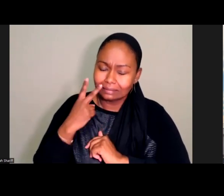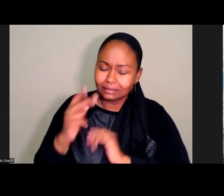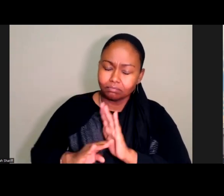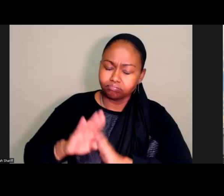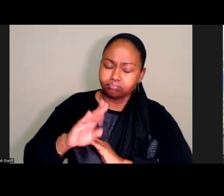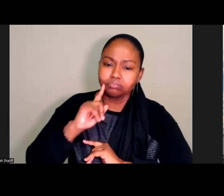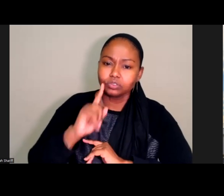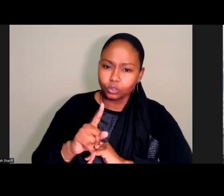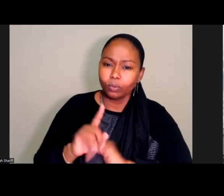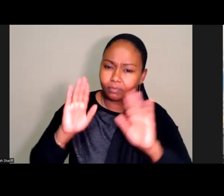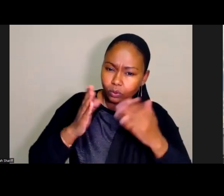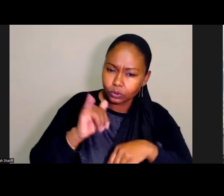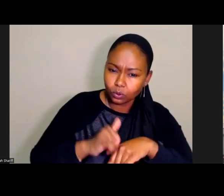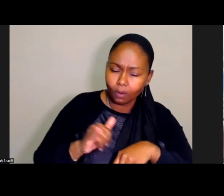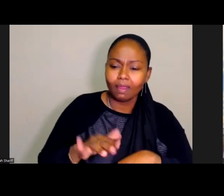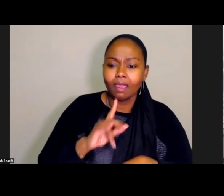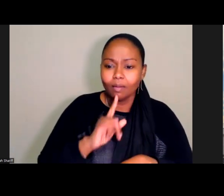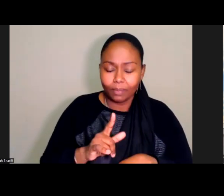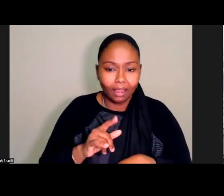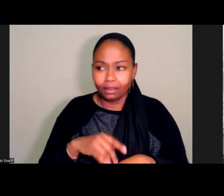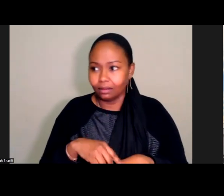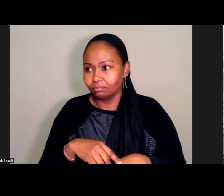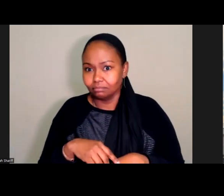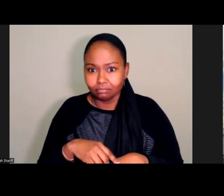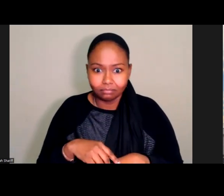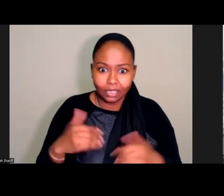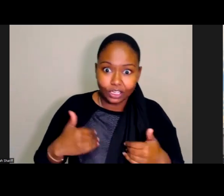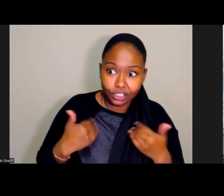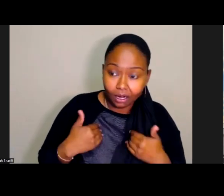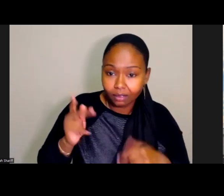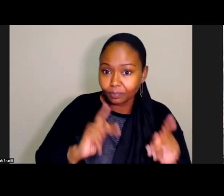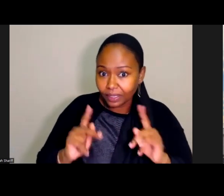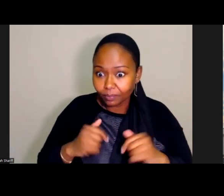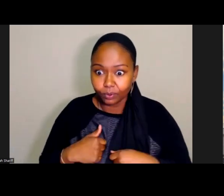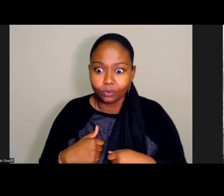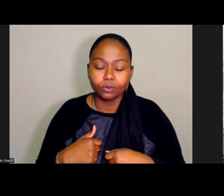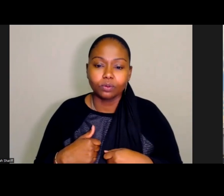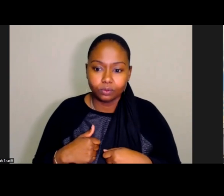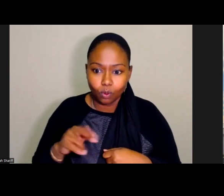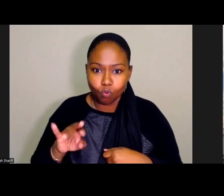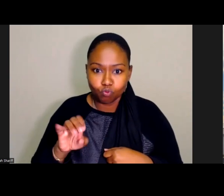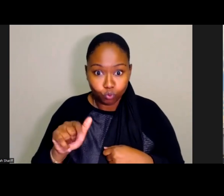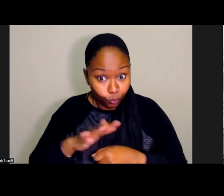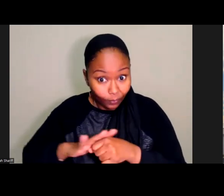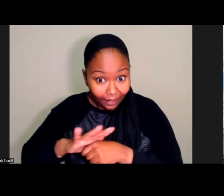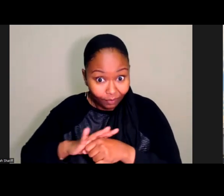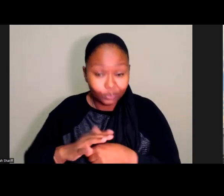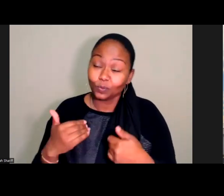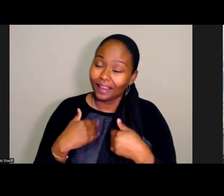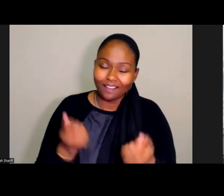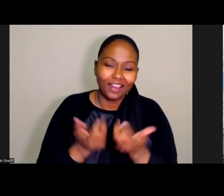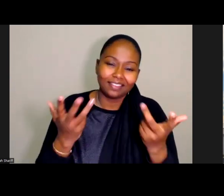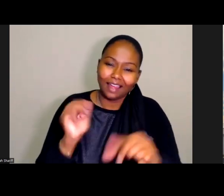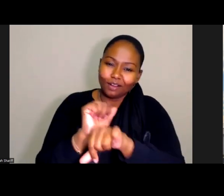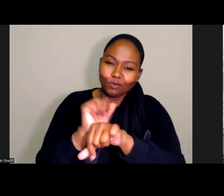the many other gaps by race, by young people, rural areas. We have a lot of work to do in this state. So look forward